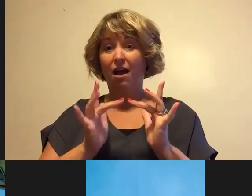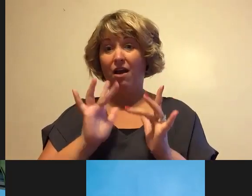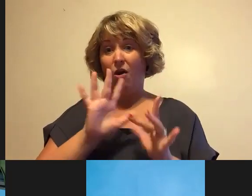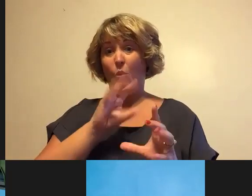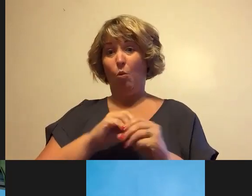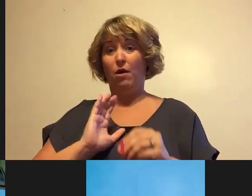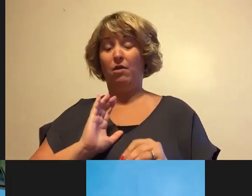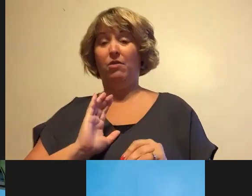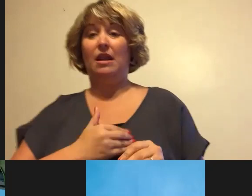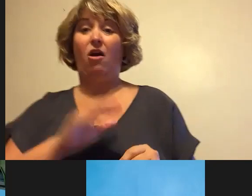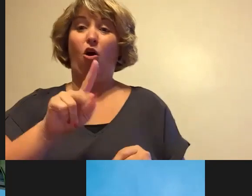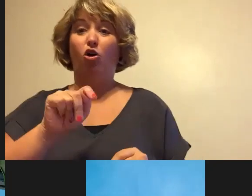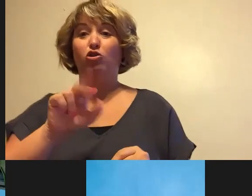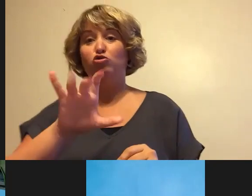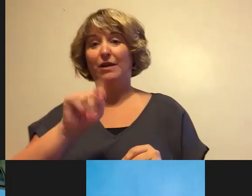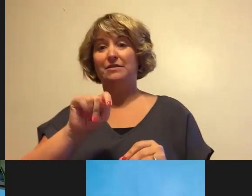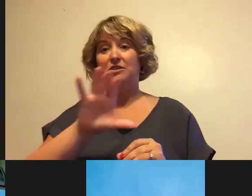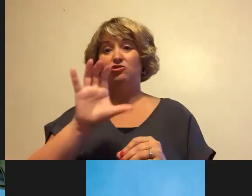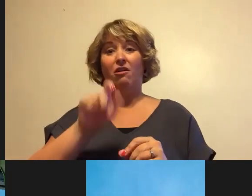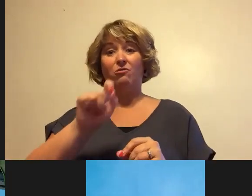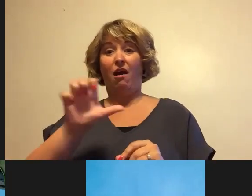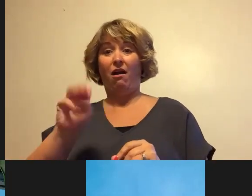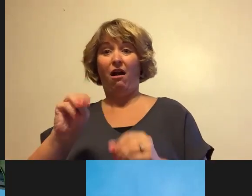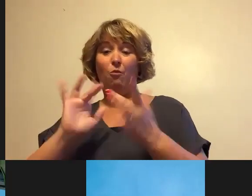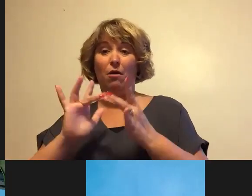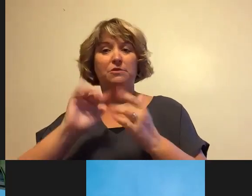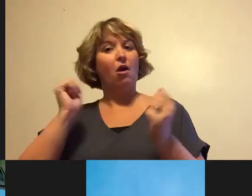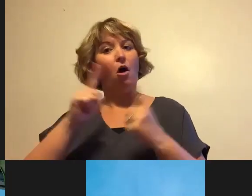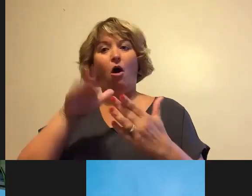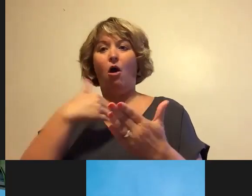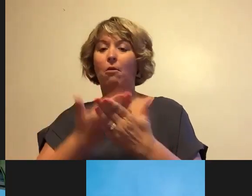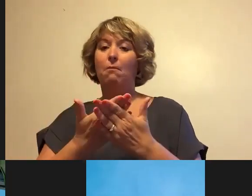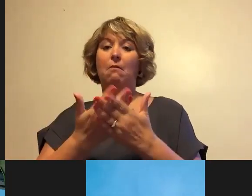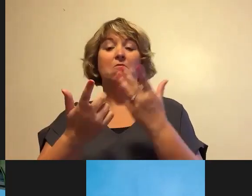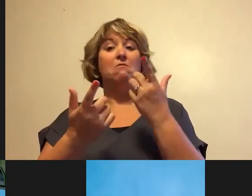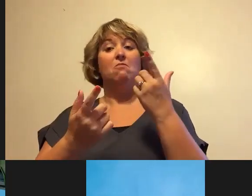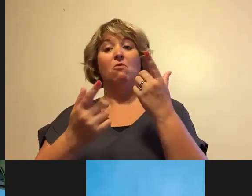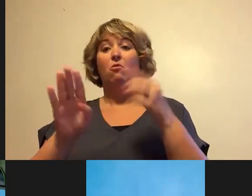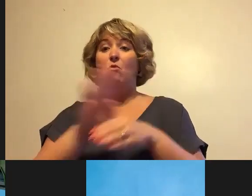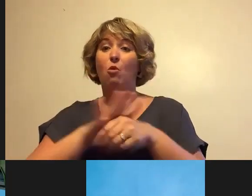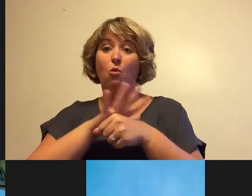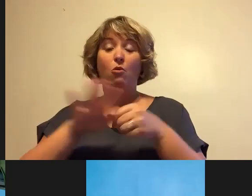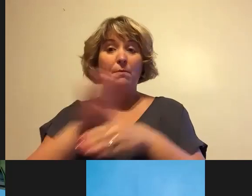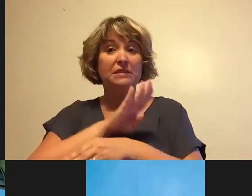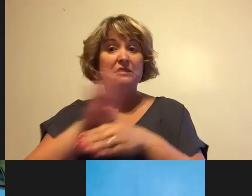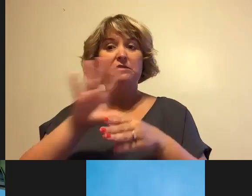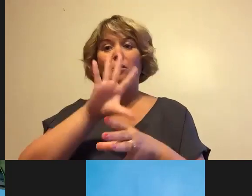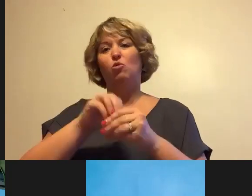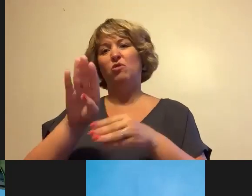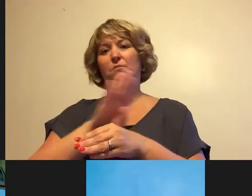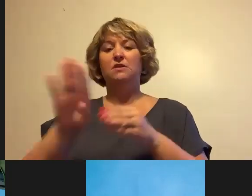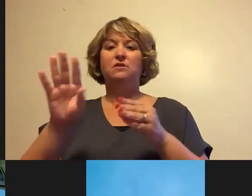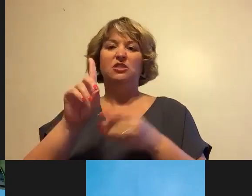chicago.com website that is all about local businesses and the local communities, including a business directory. And we're also,